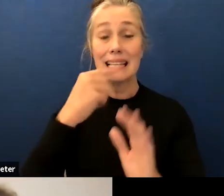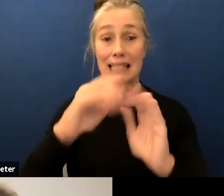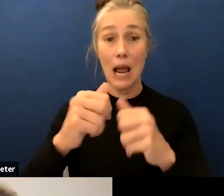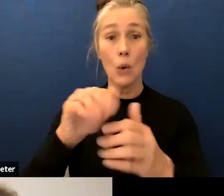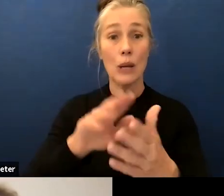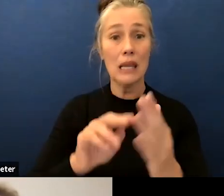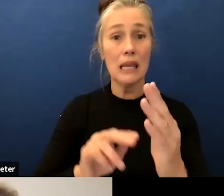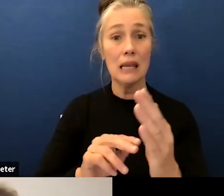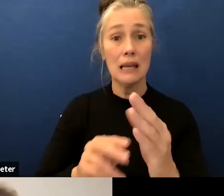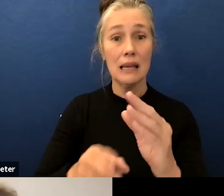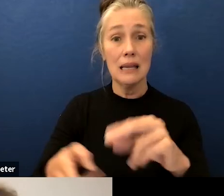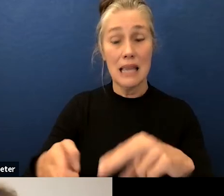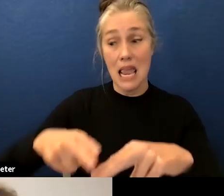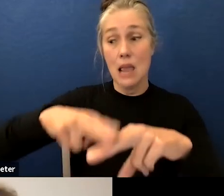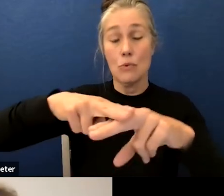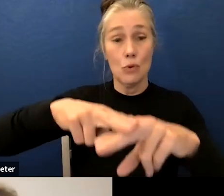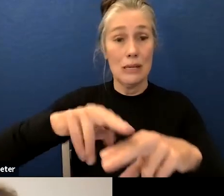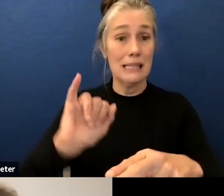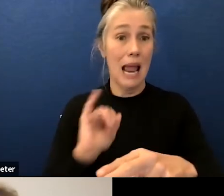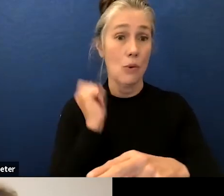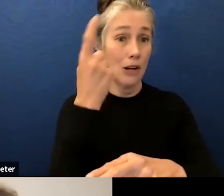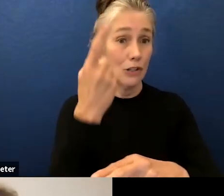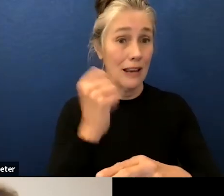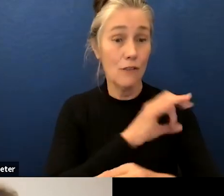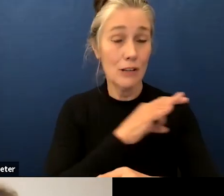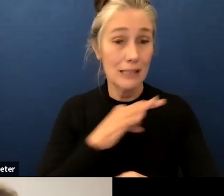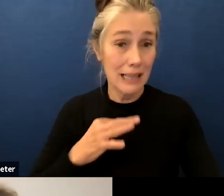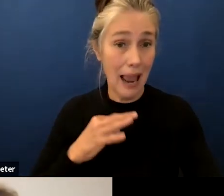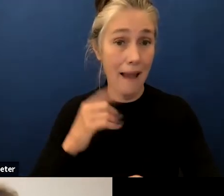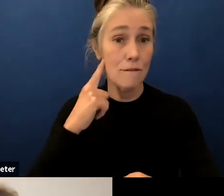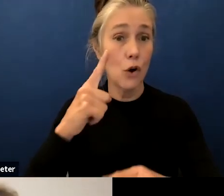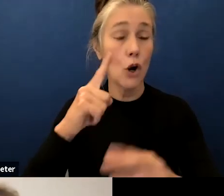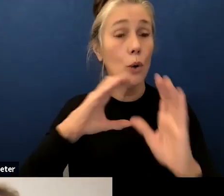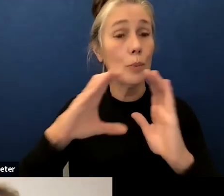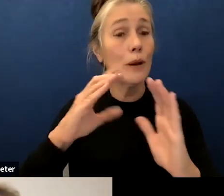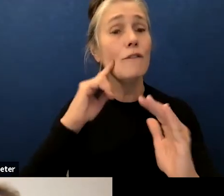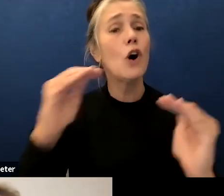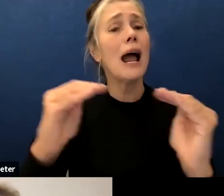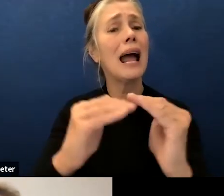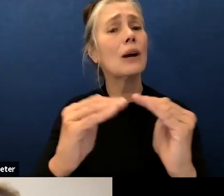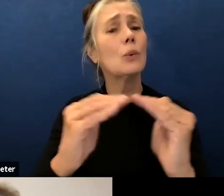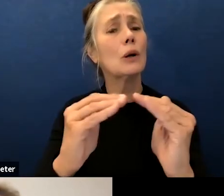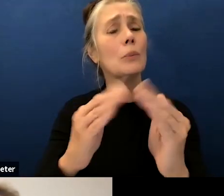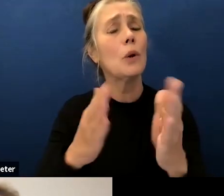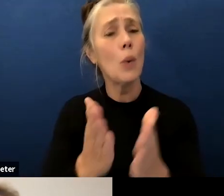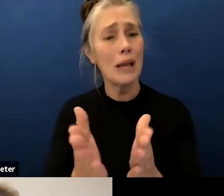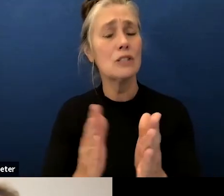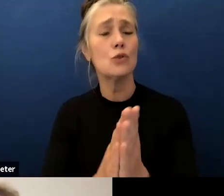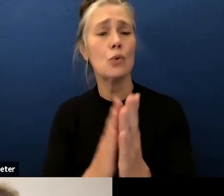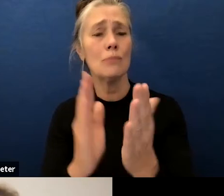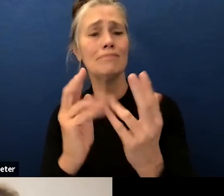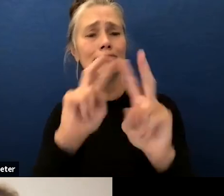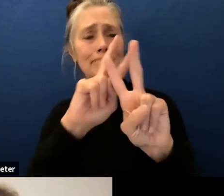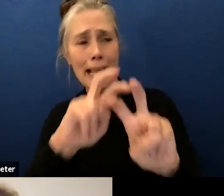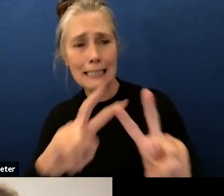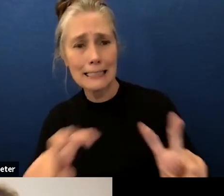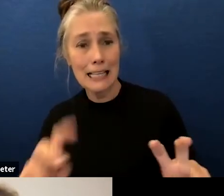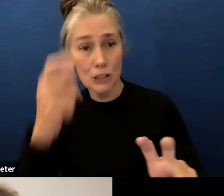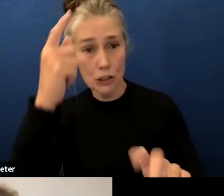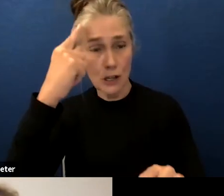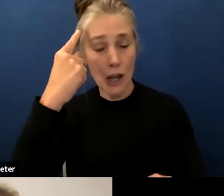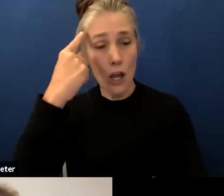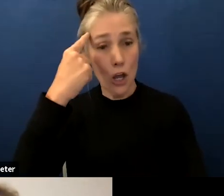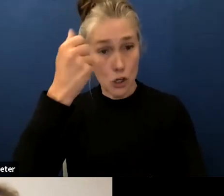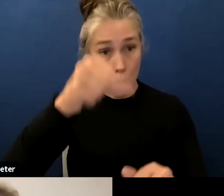are building our understanding as staff and educators about equitable assessment you're familiar with the grading for equity work that we've